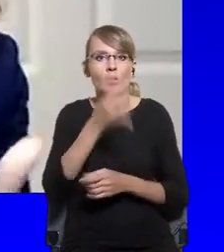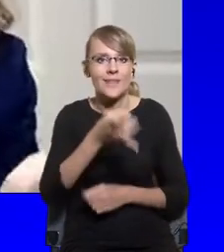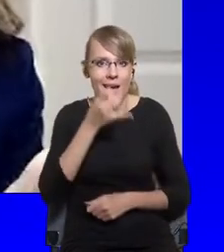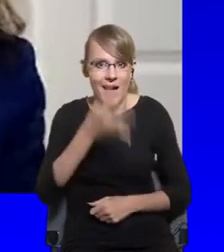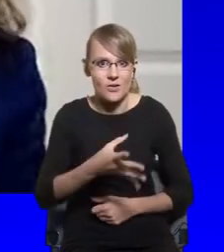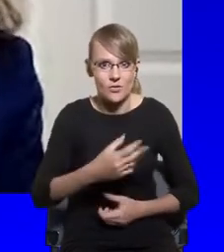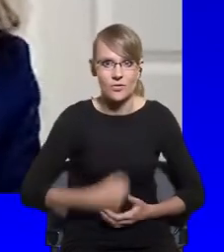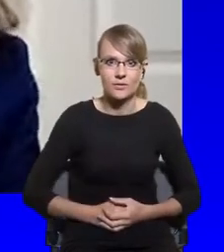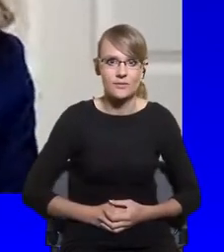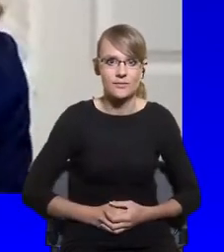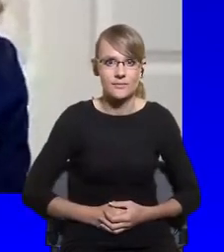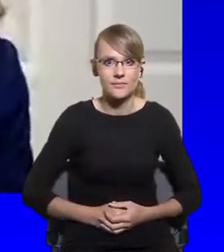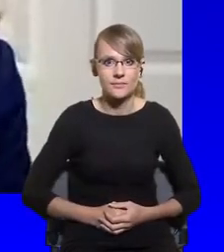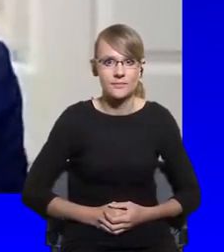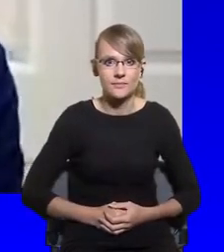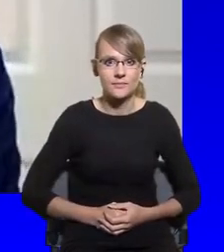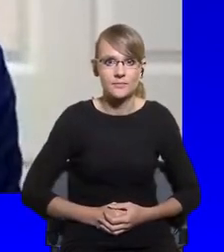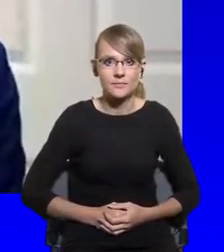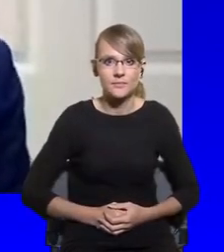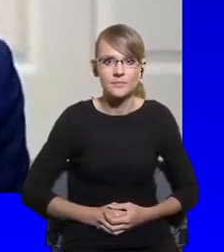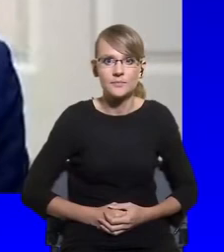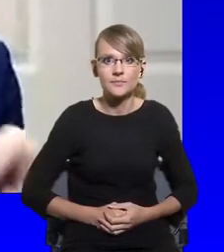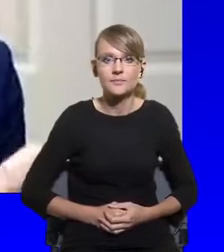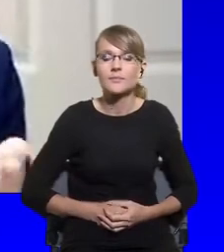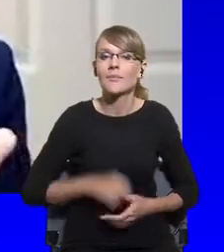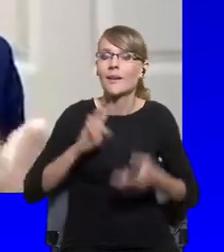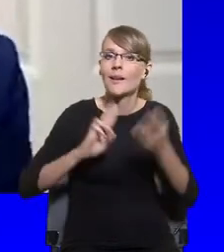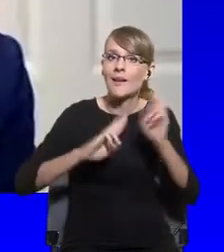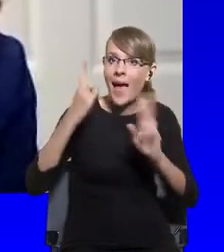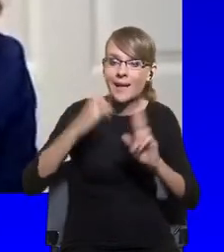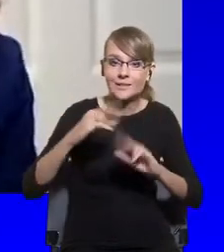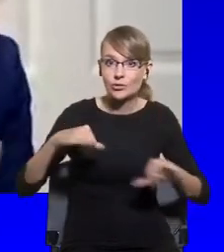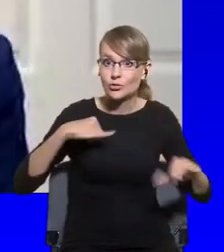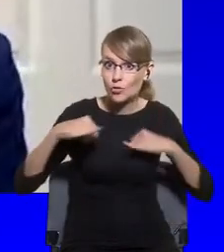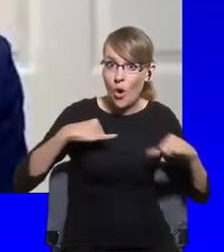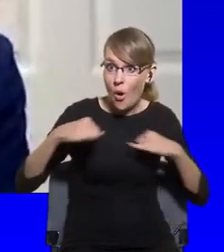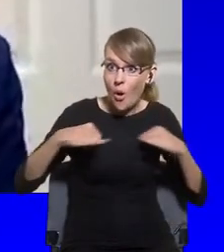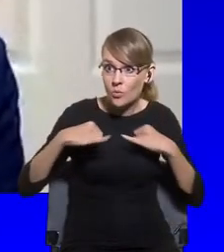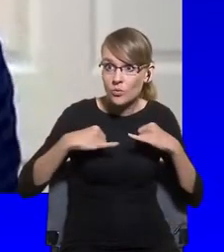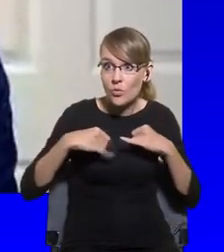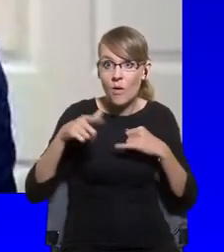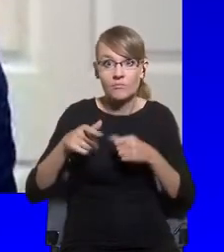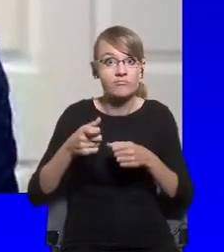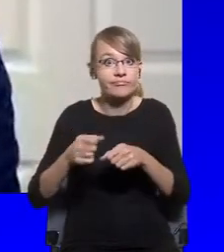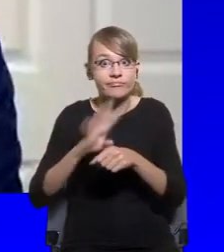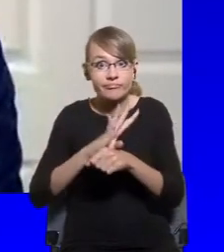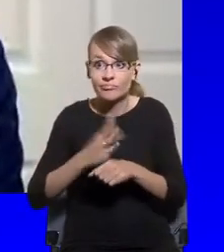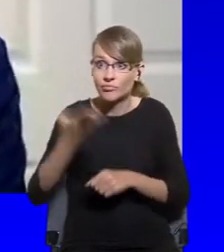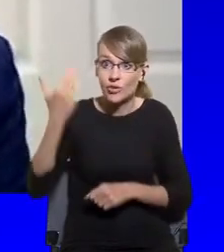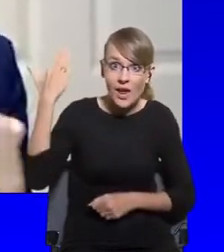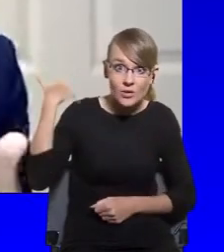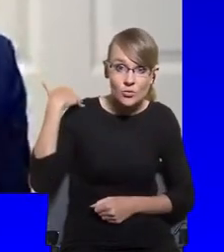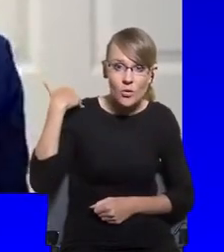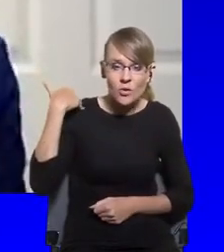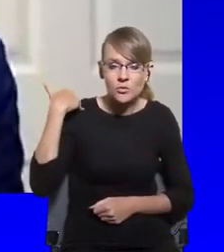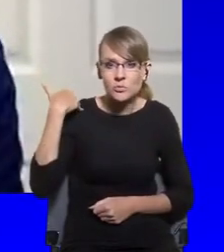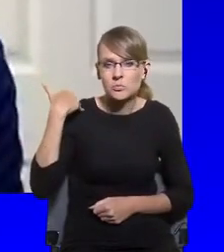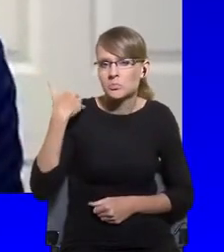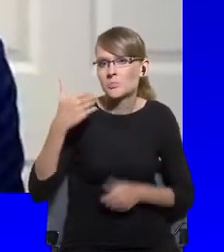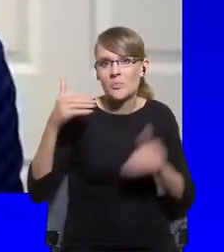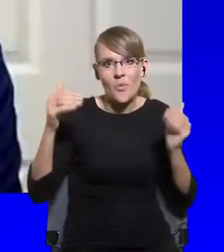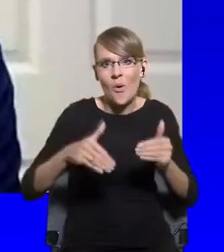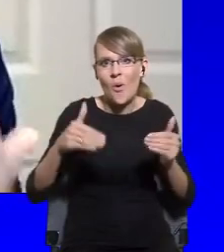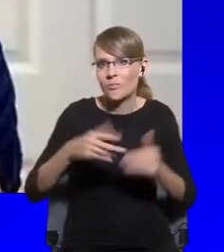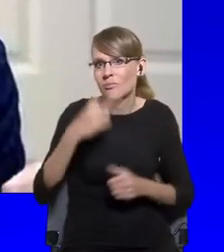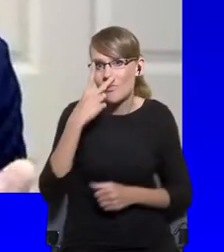Governmental responses to pandemics in the past, if we look at how governments have